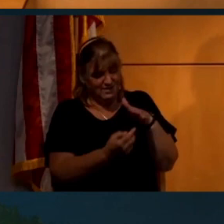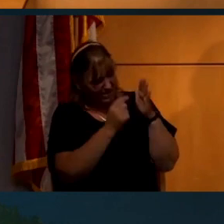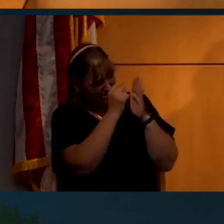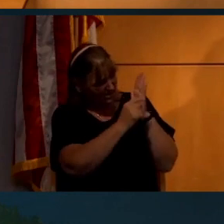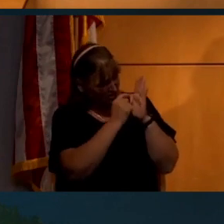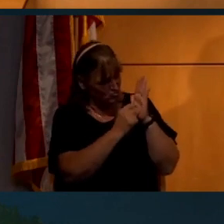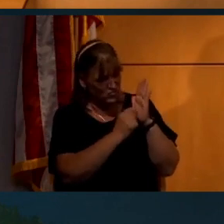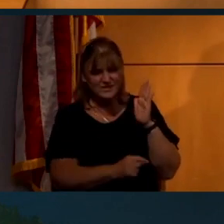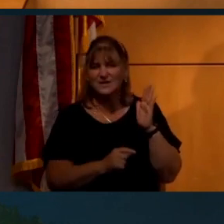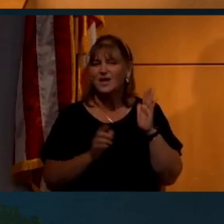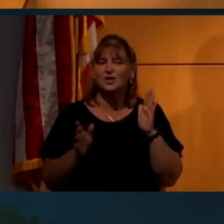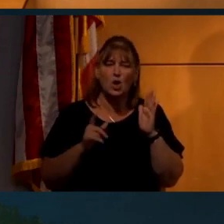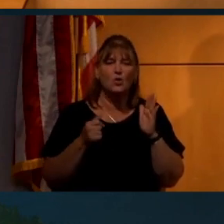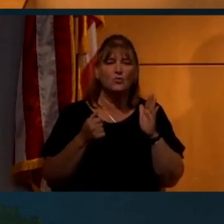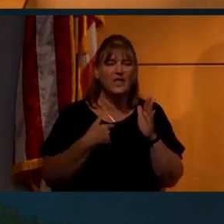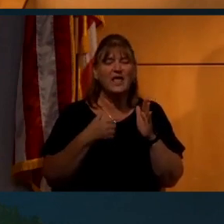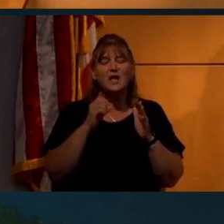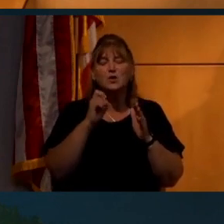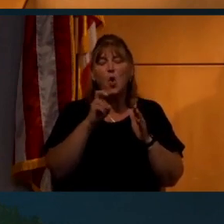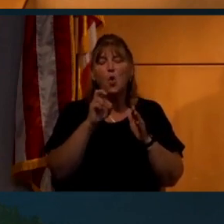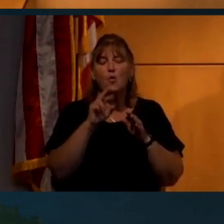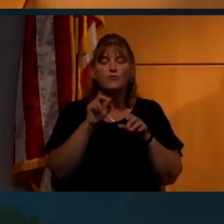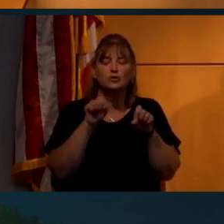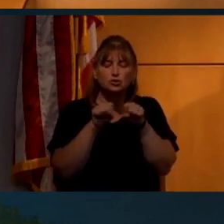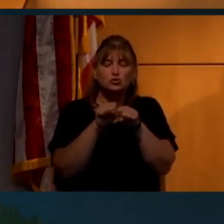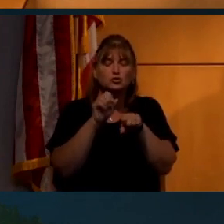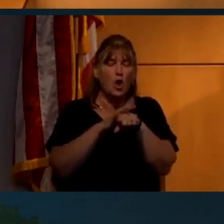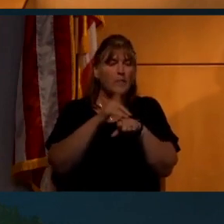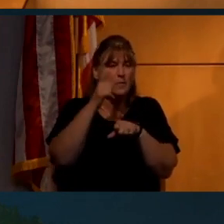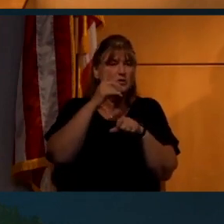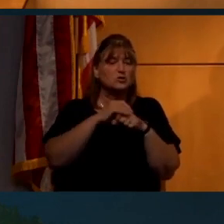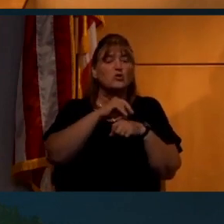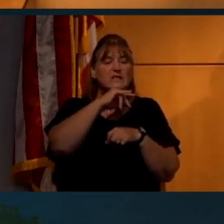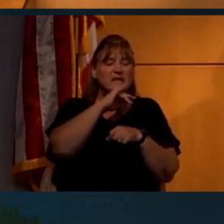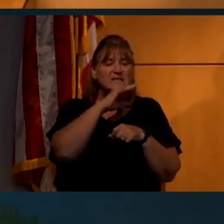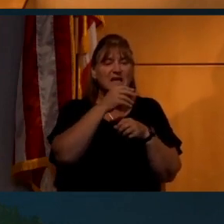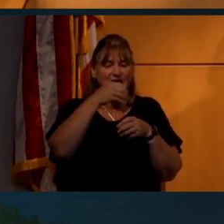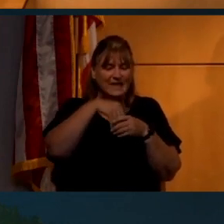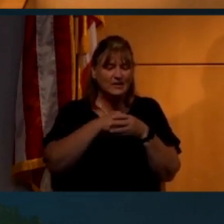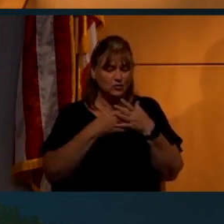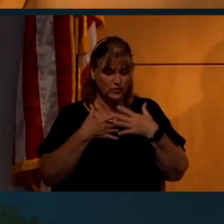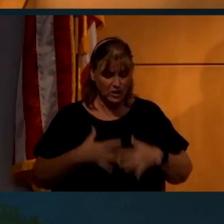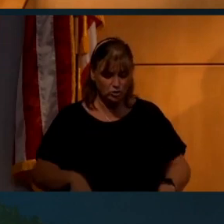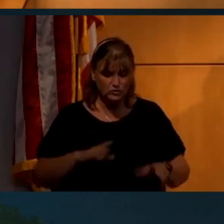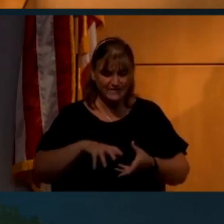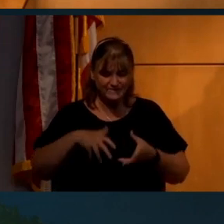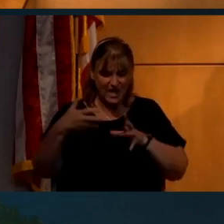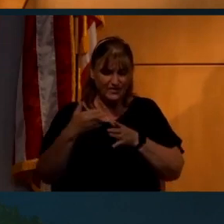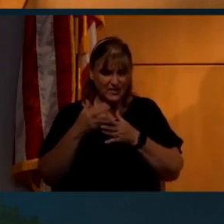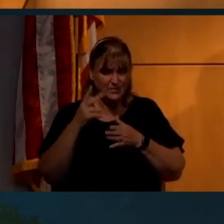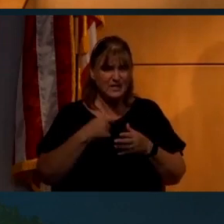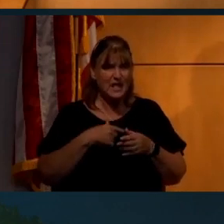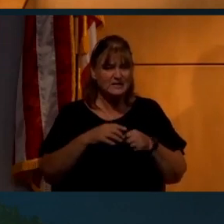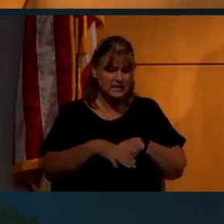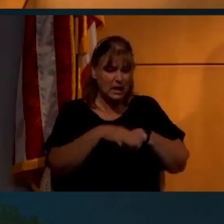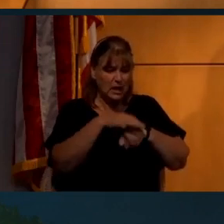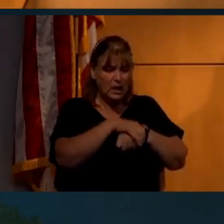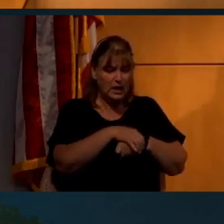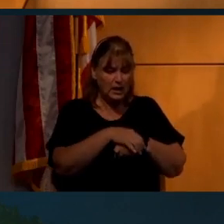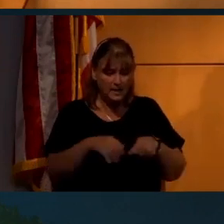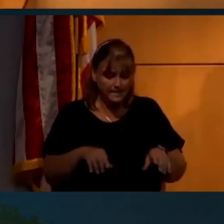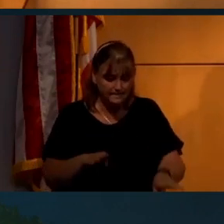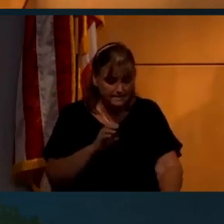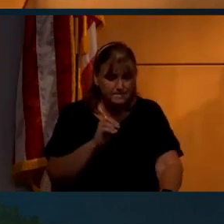like that. And it's like, no, they were wearing overshoes on the moon so that when the dust wasn't getting into their suits and fouling things up and they put those little booties on